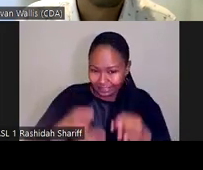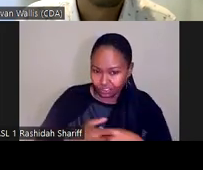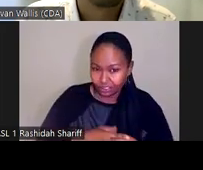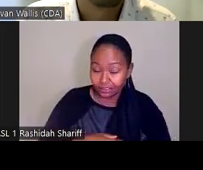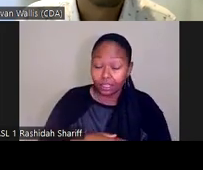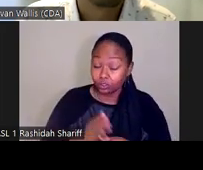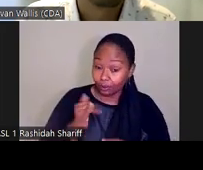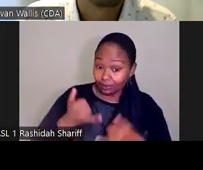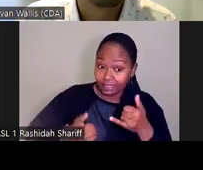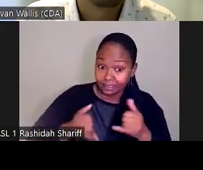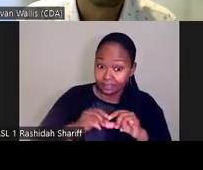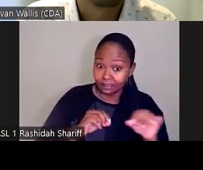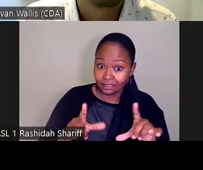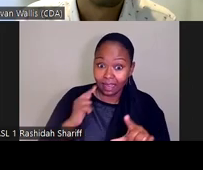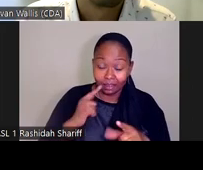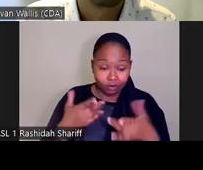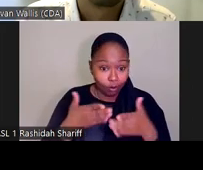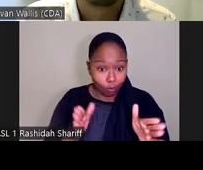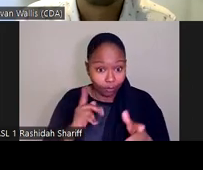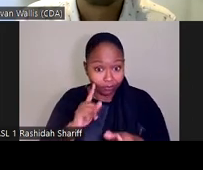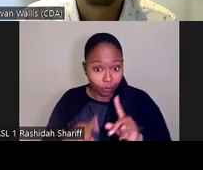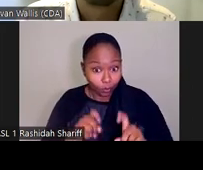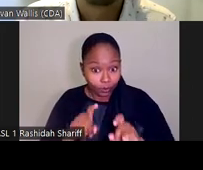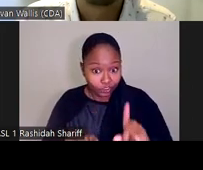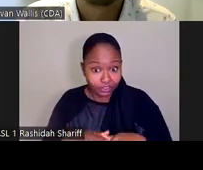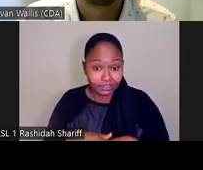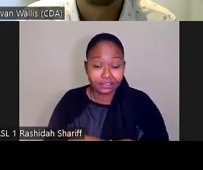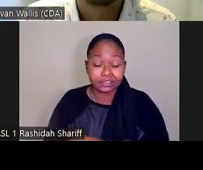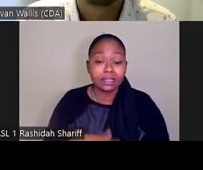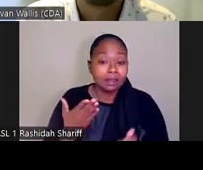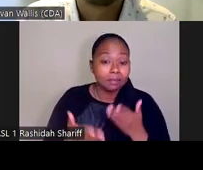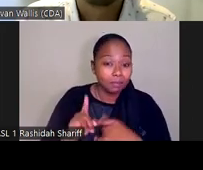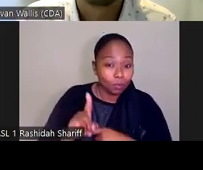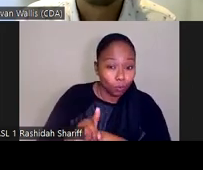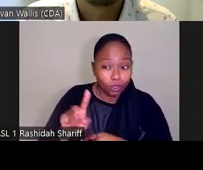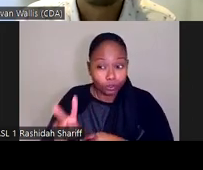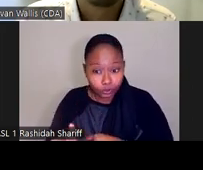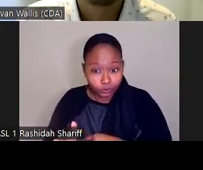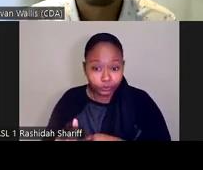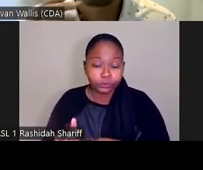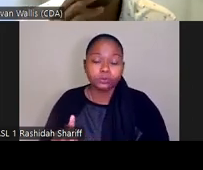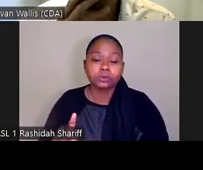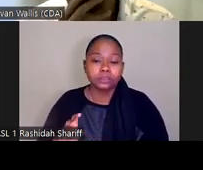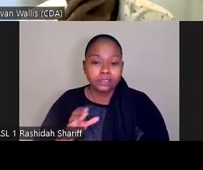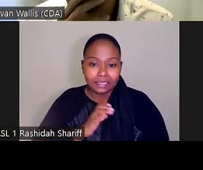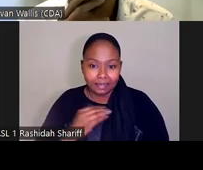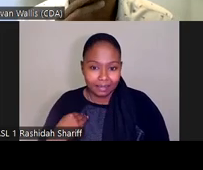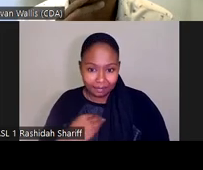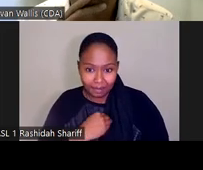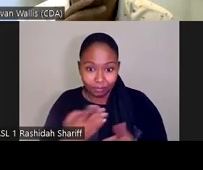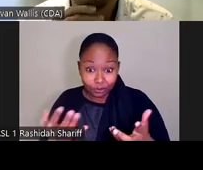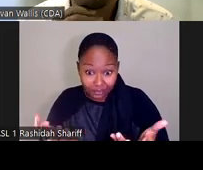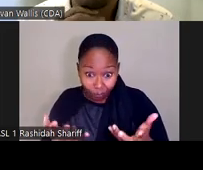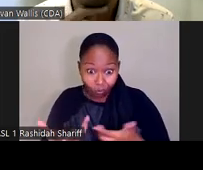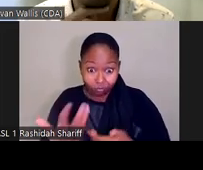questions. We would like to ask if there's a committee member, maybe one or possibly two, who'd like to work with Evan and I offline or further flesh out this